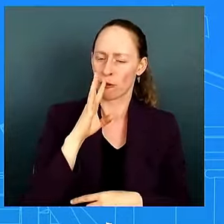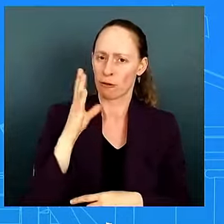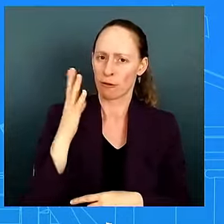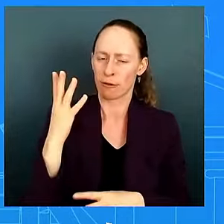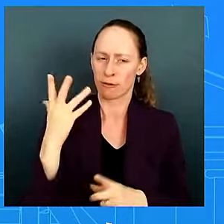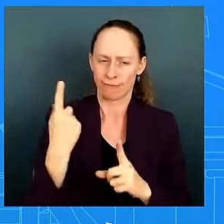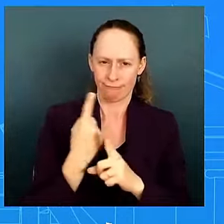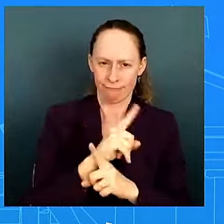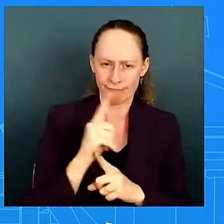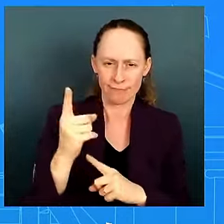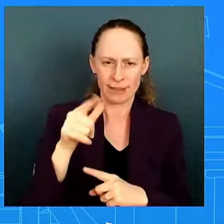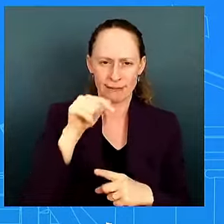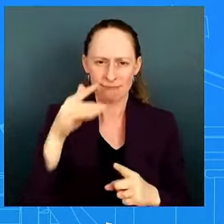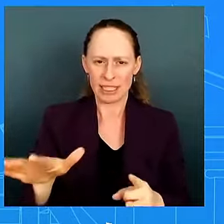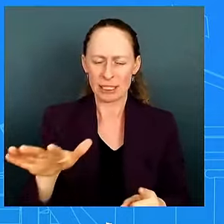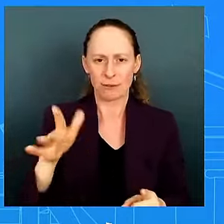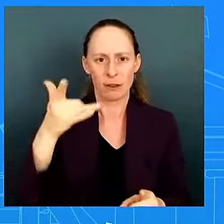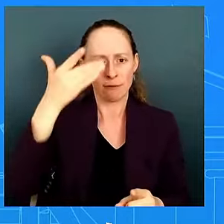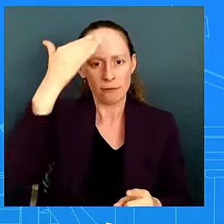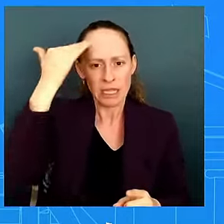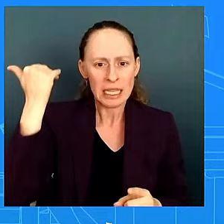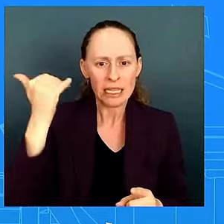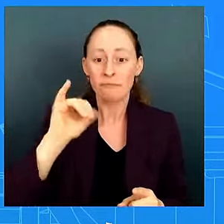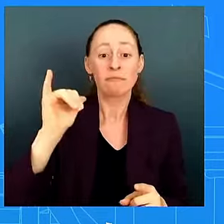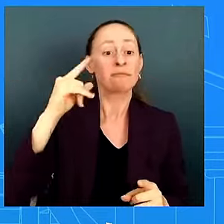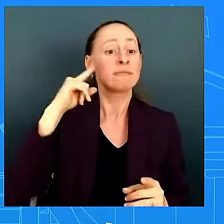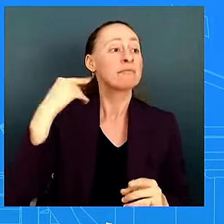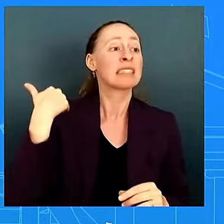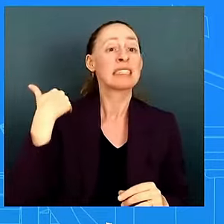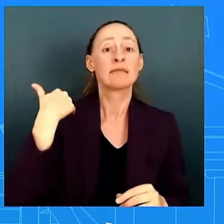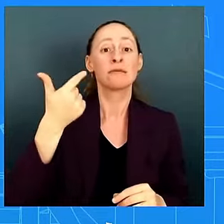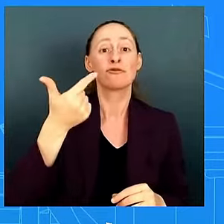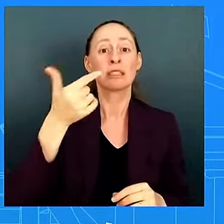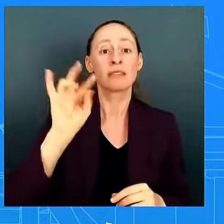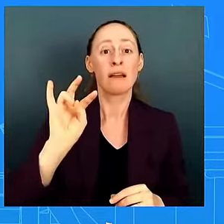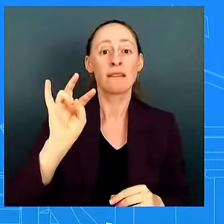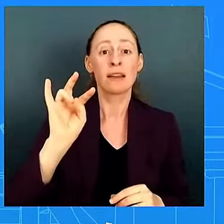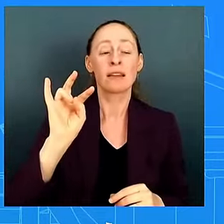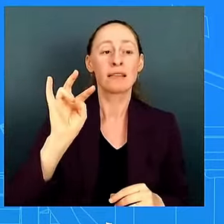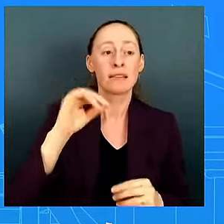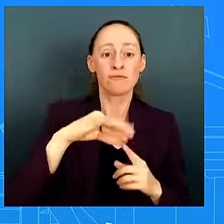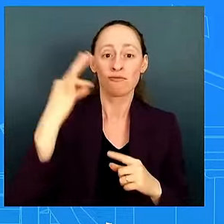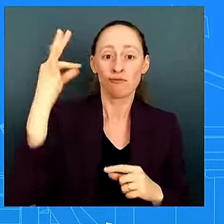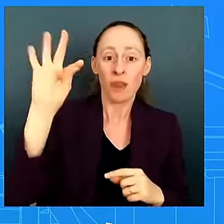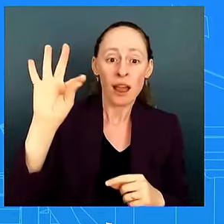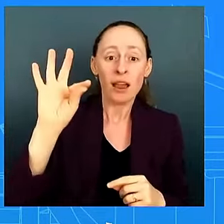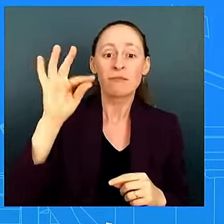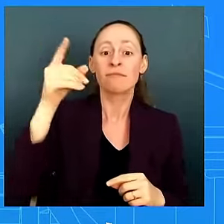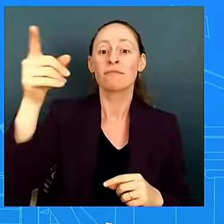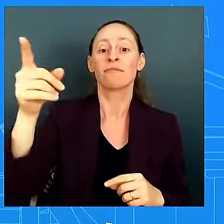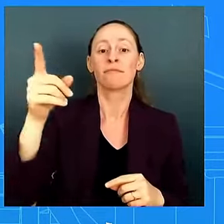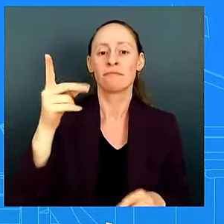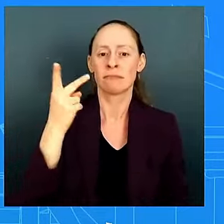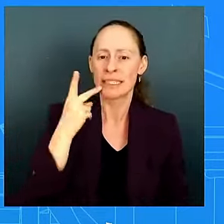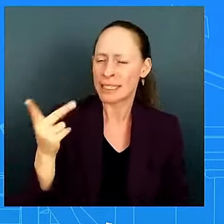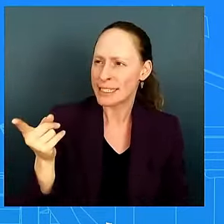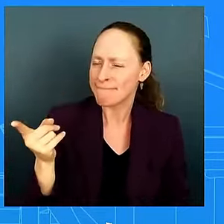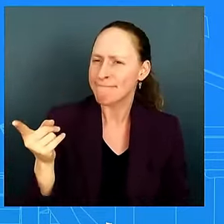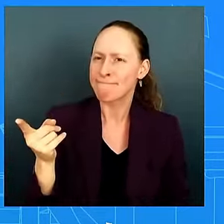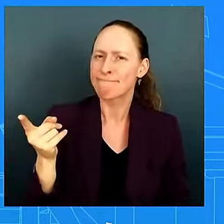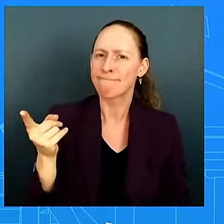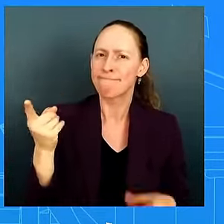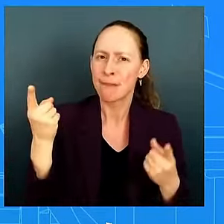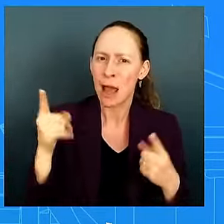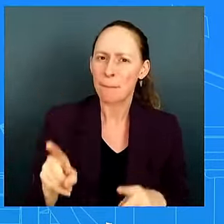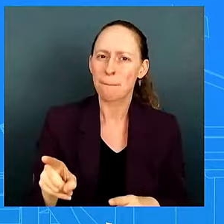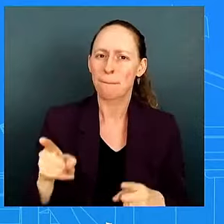in normandy at the white house um not all the time not not saying that that's the way he is all the time and that